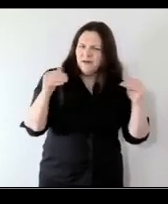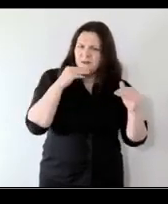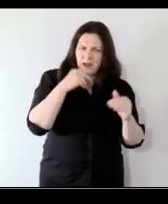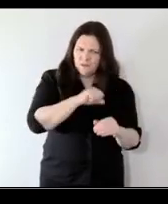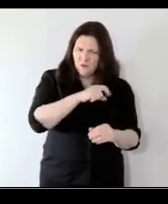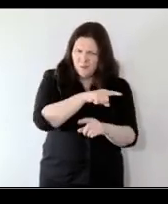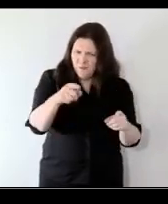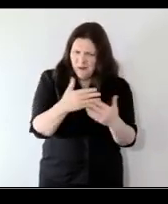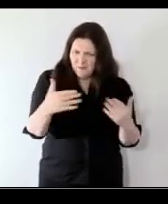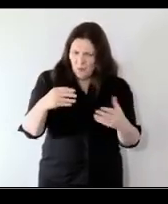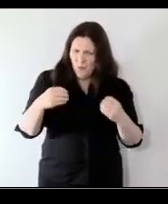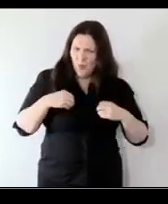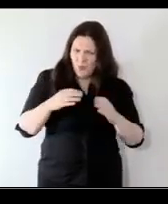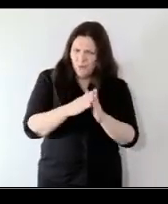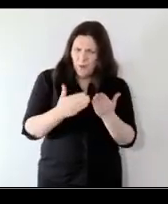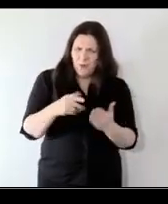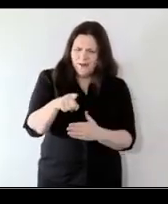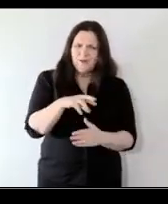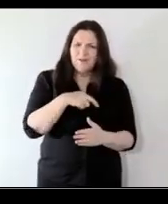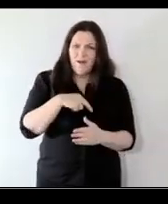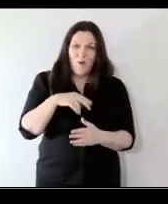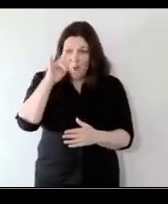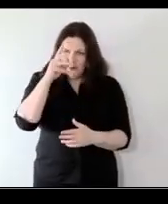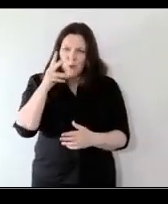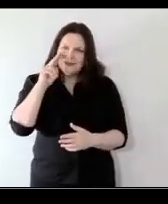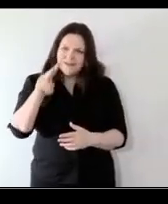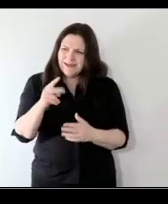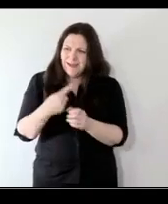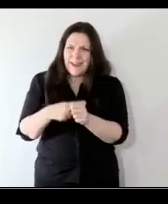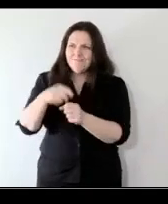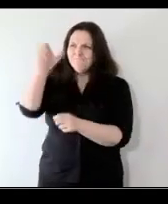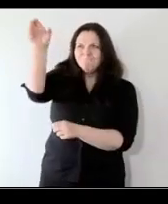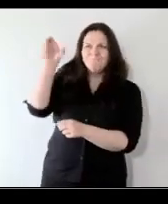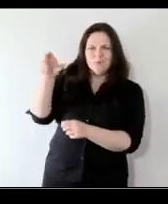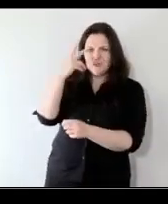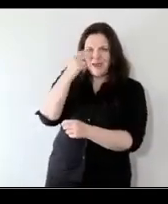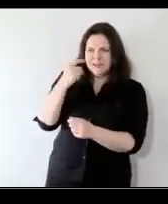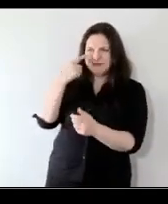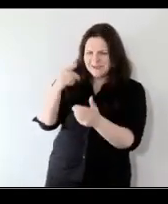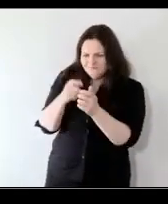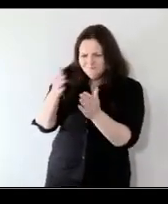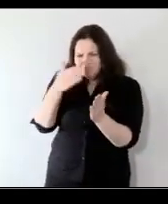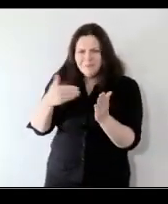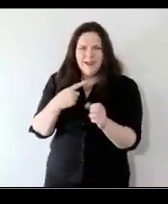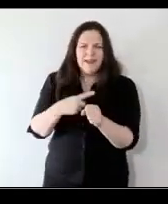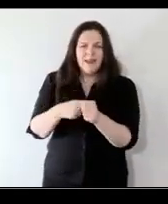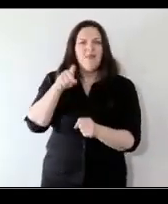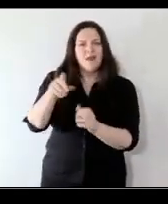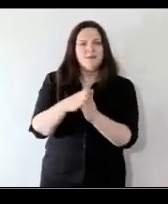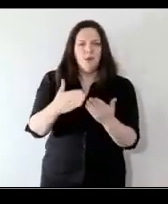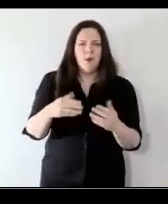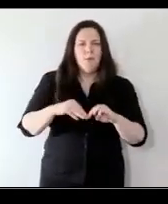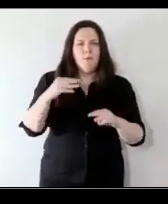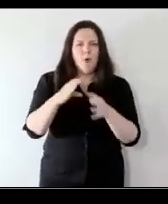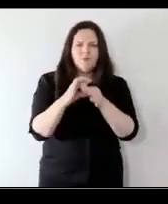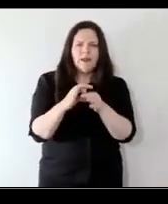of your bookshelves at home and I hope many of you will be reaching for it tonight as you reflect on this conversation because that book is more relevant than